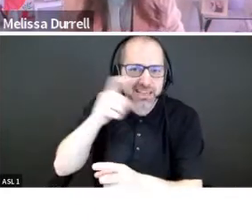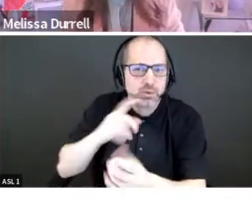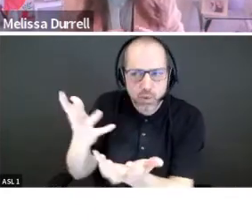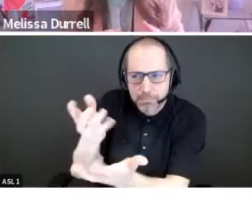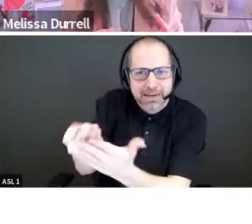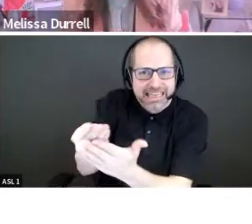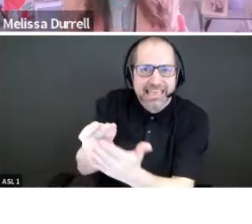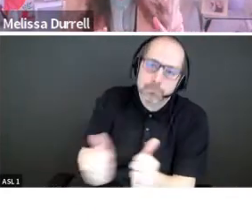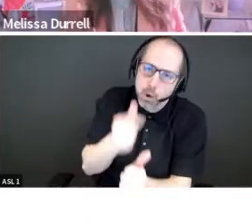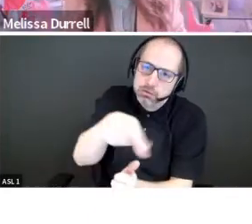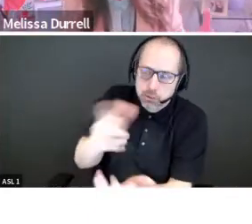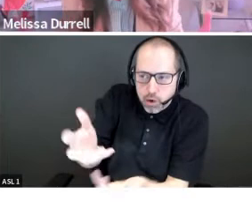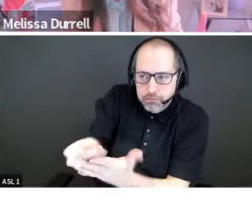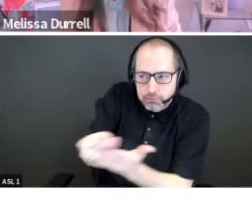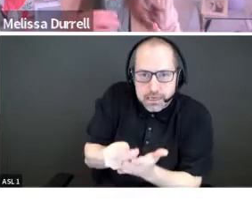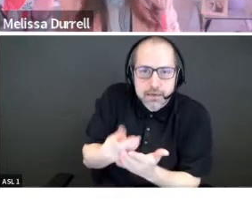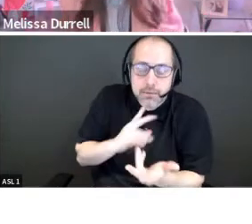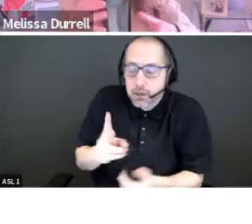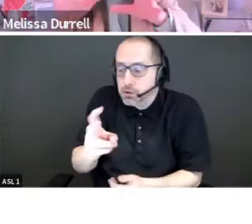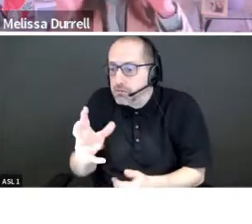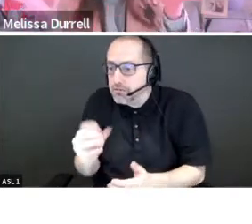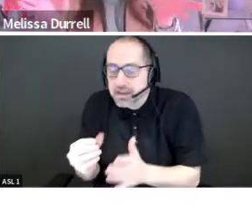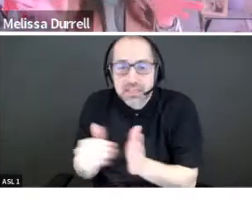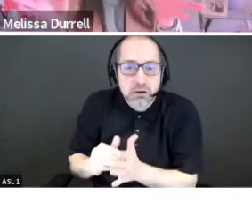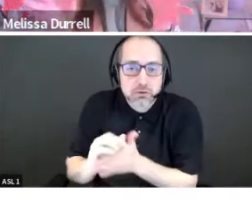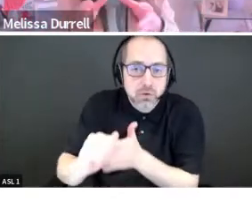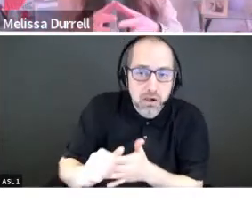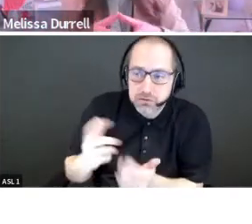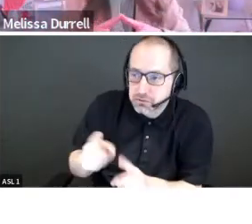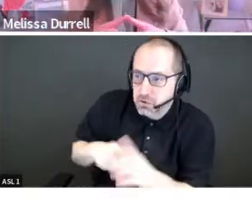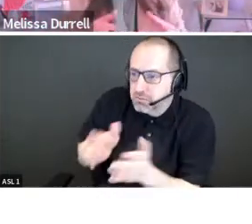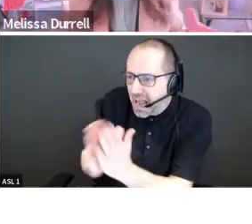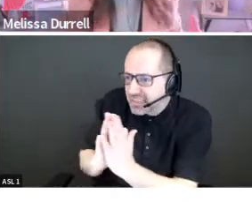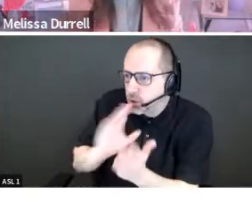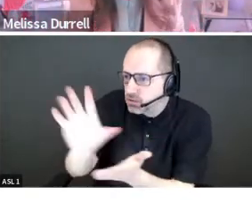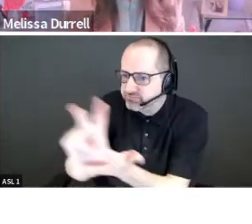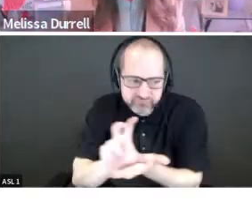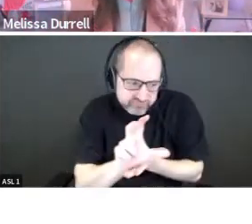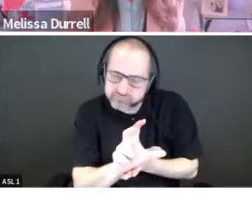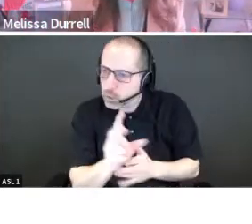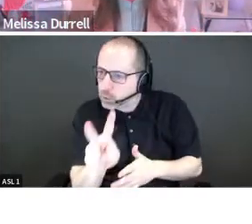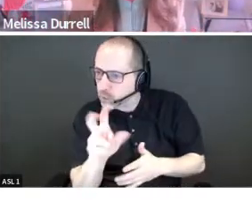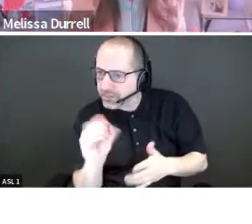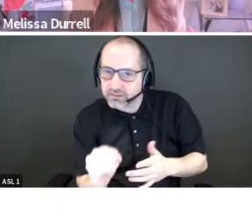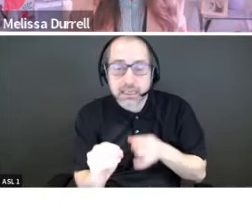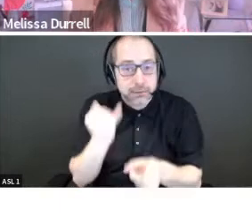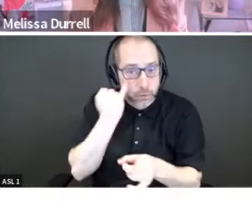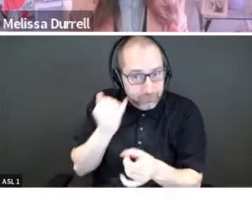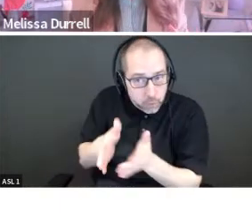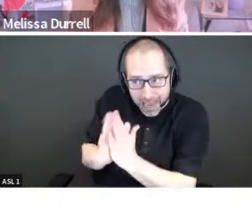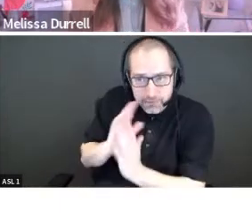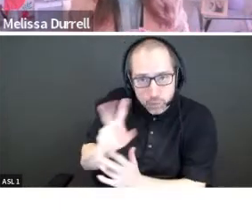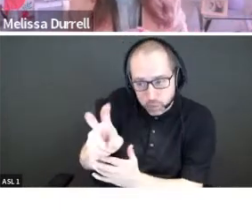we pitch, we might be pitching for, you know, 250,000. That's usually sort of where we start. And if you're pitching for $250,000